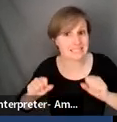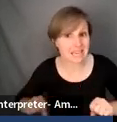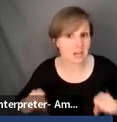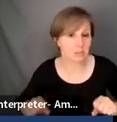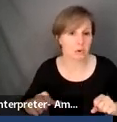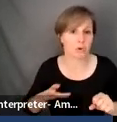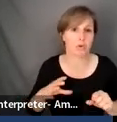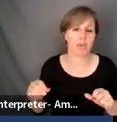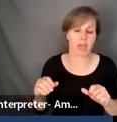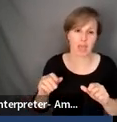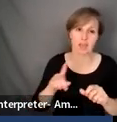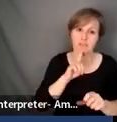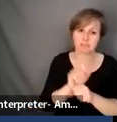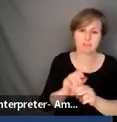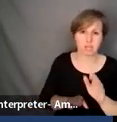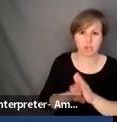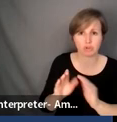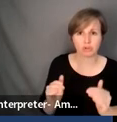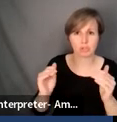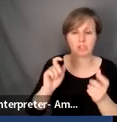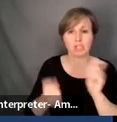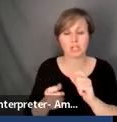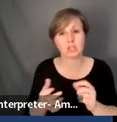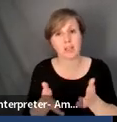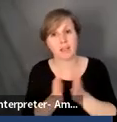change? And I'll ask Francoise to start us off.